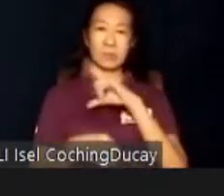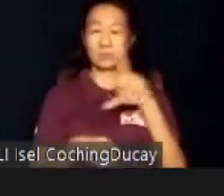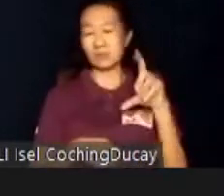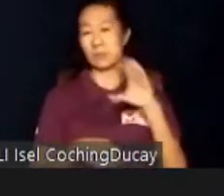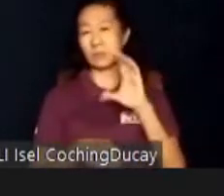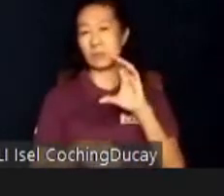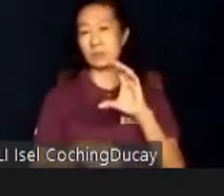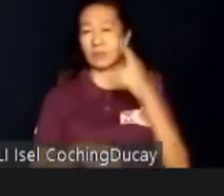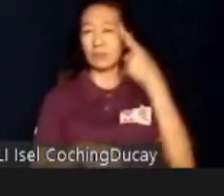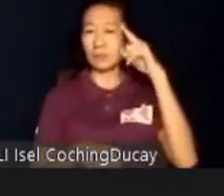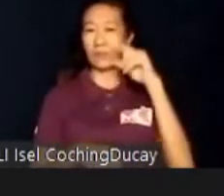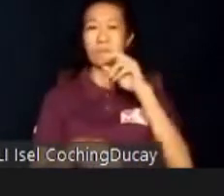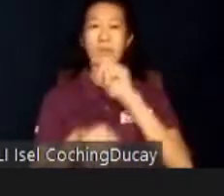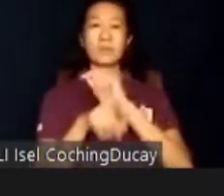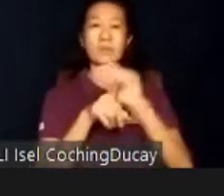training.